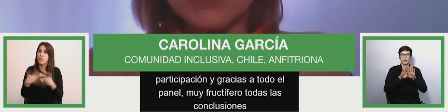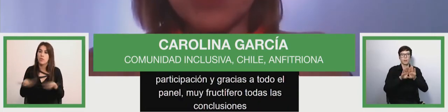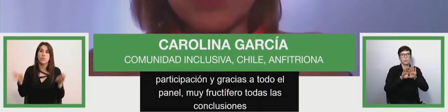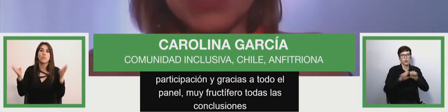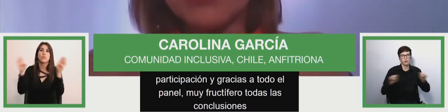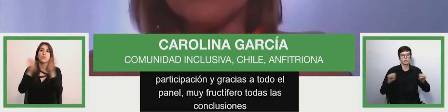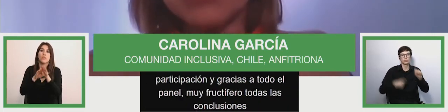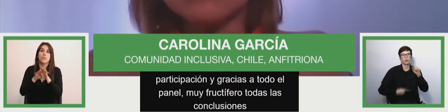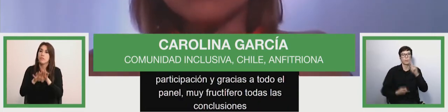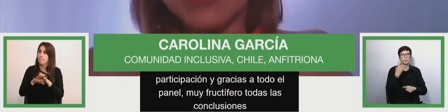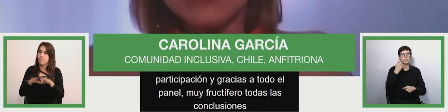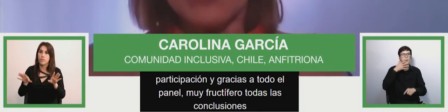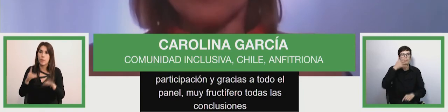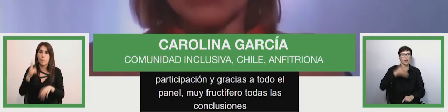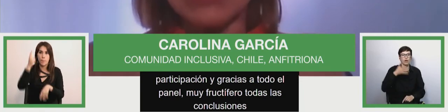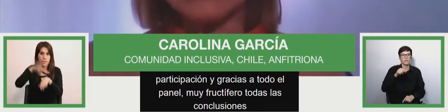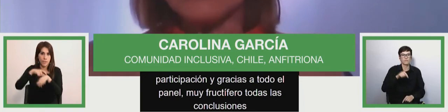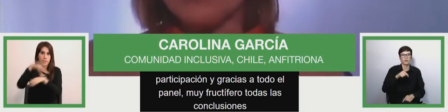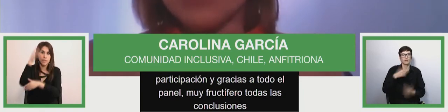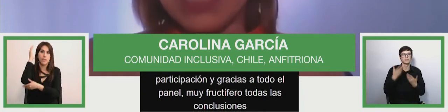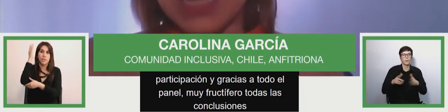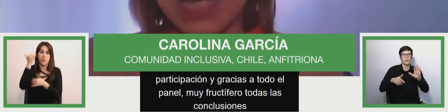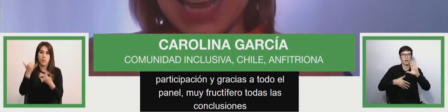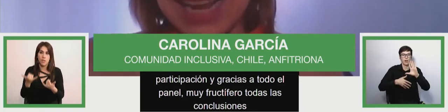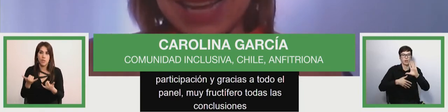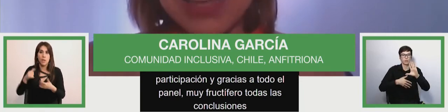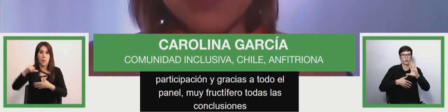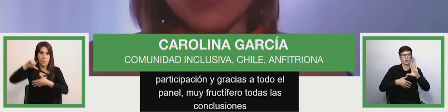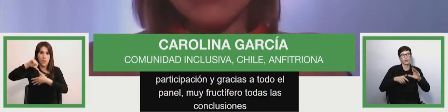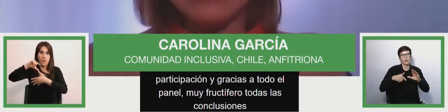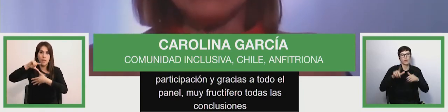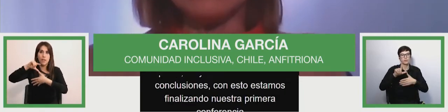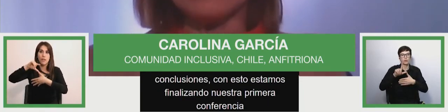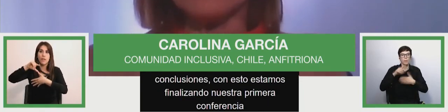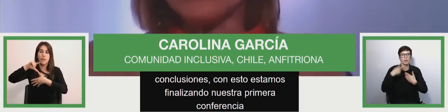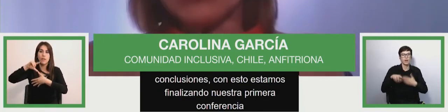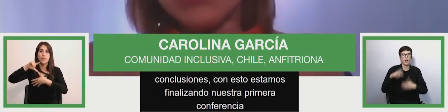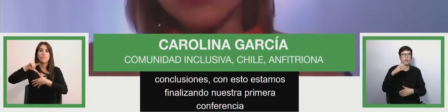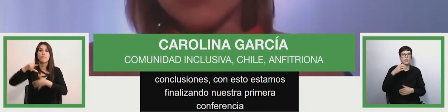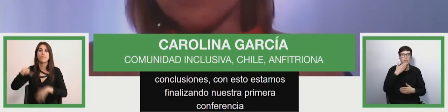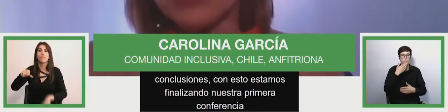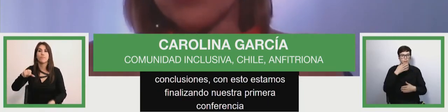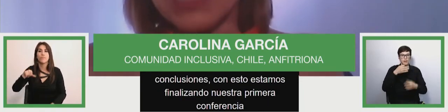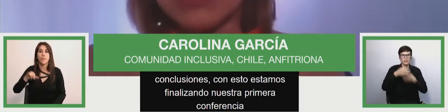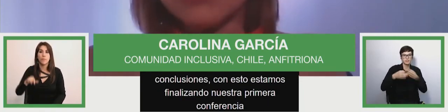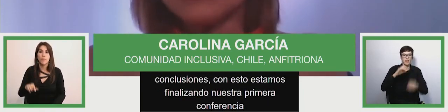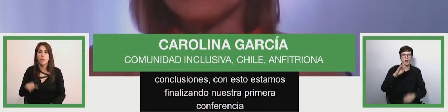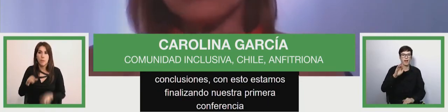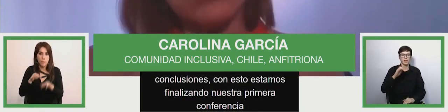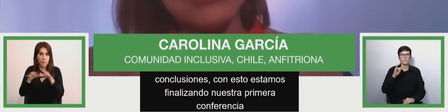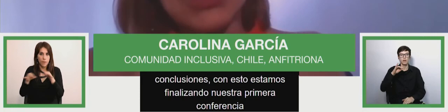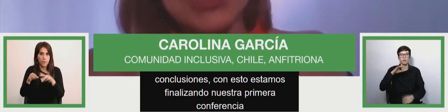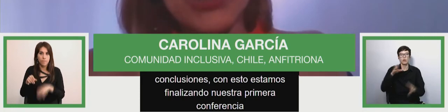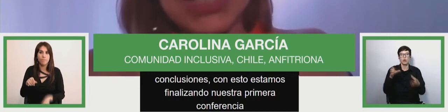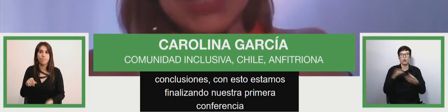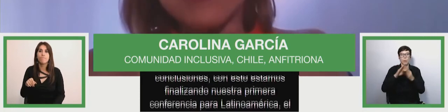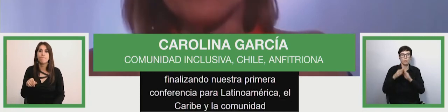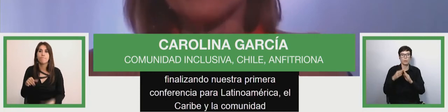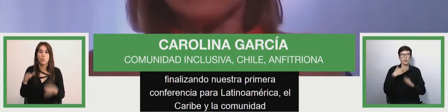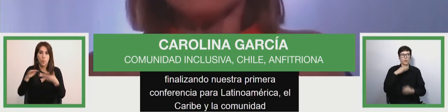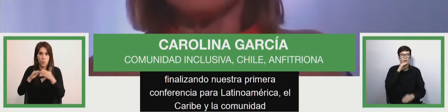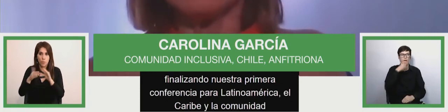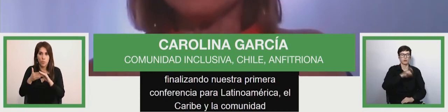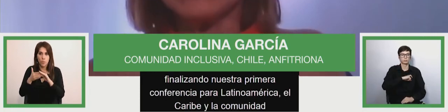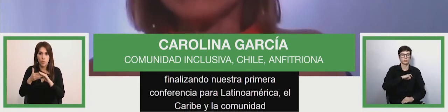finishing wrapping up our first conference in latin america and the caribbean and the hispanish speaking community on